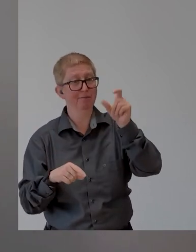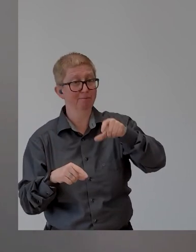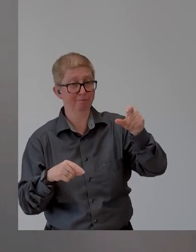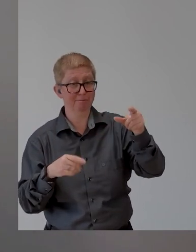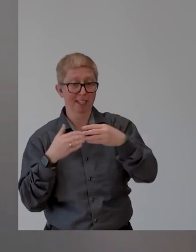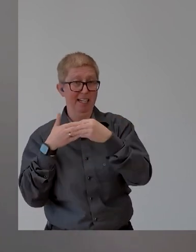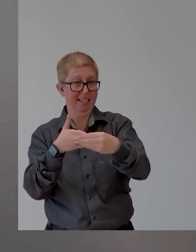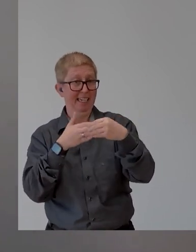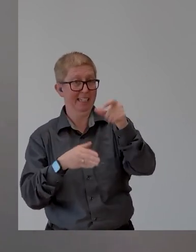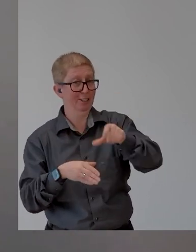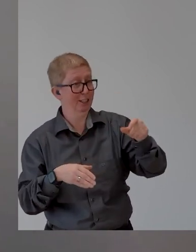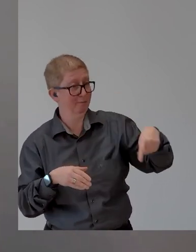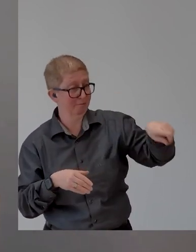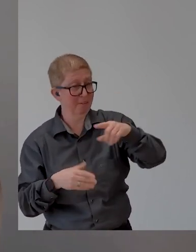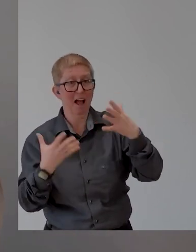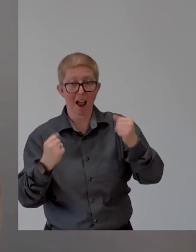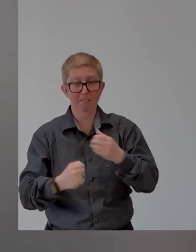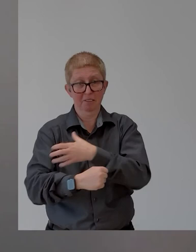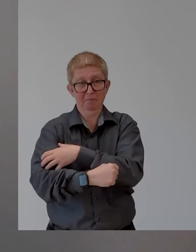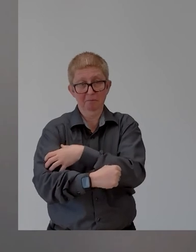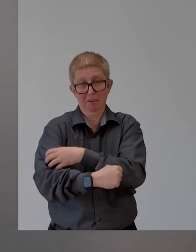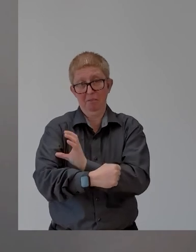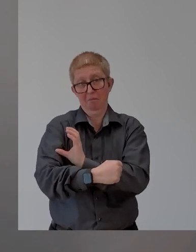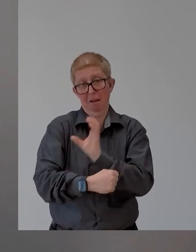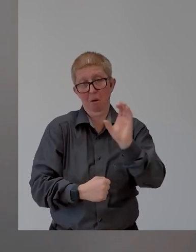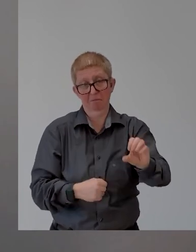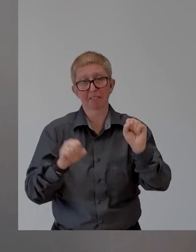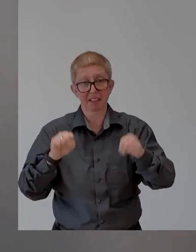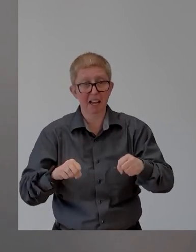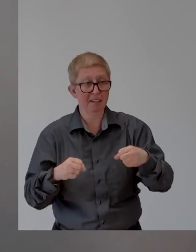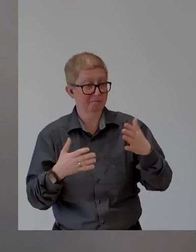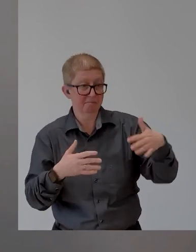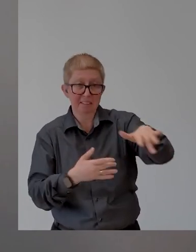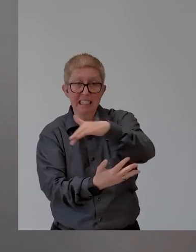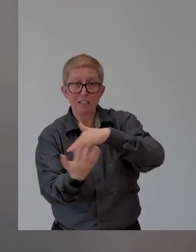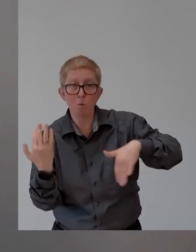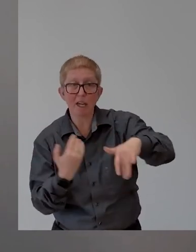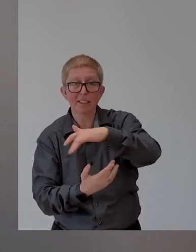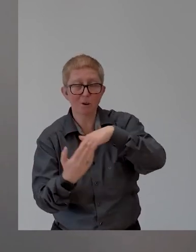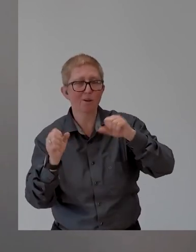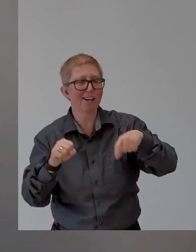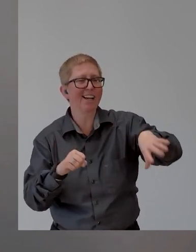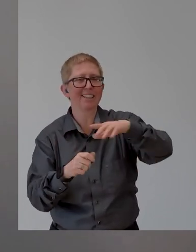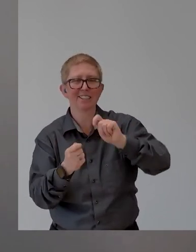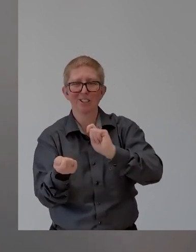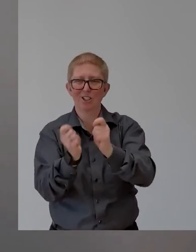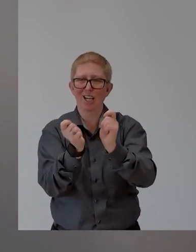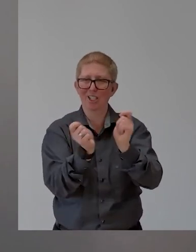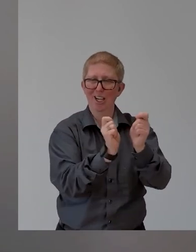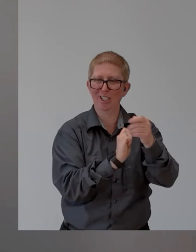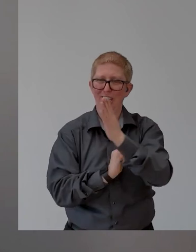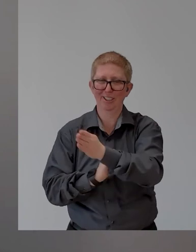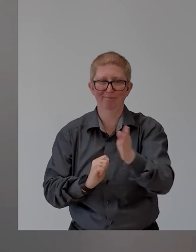and you now are in a position, Rob, you're in a position to do something about this. So how can you help